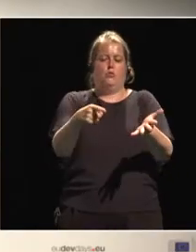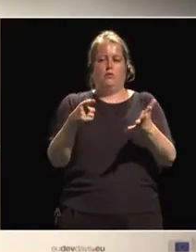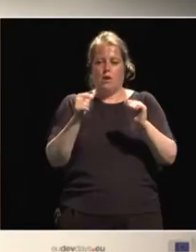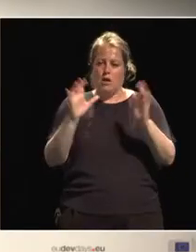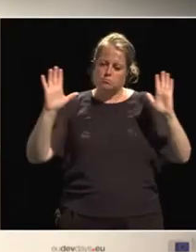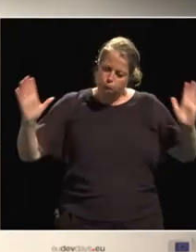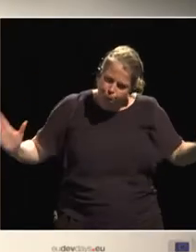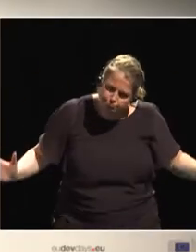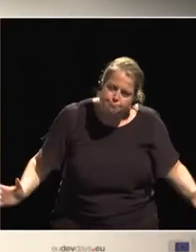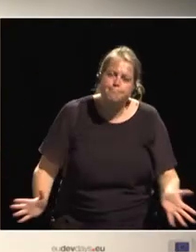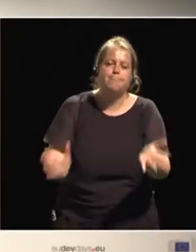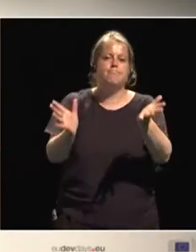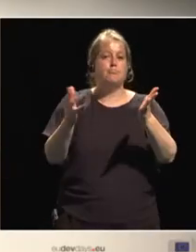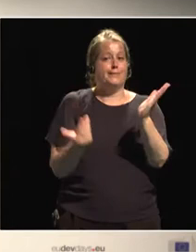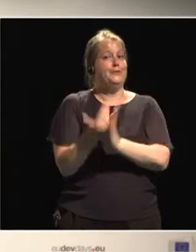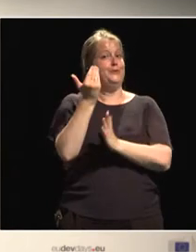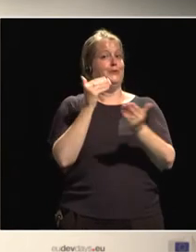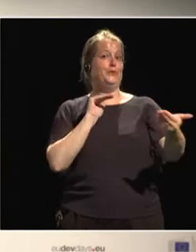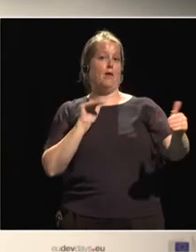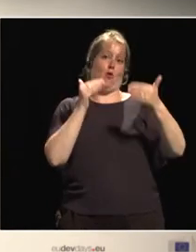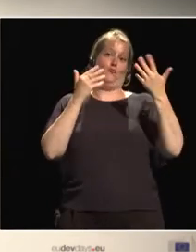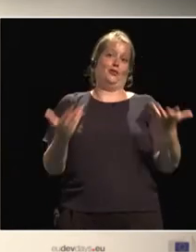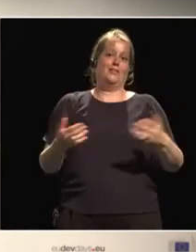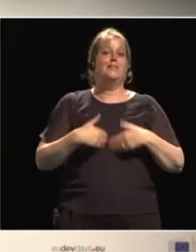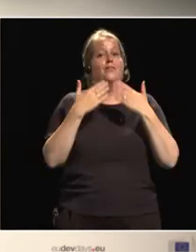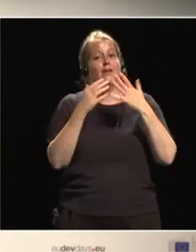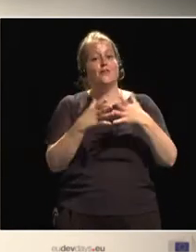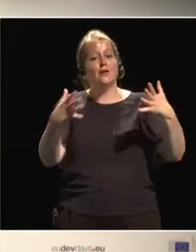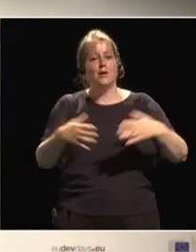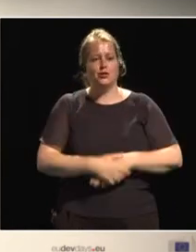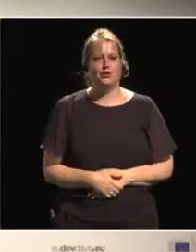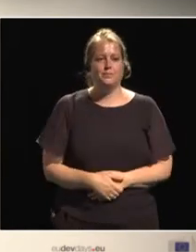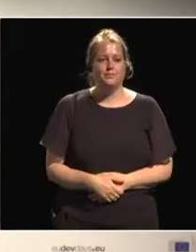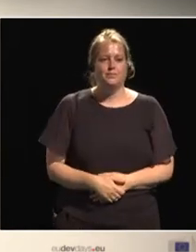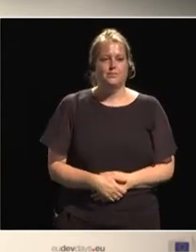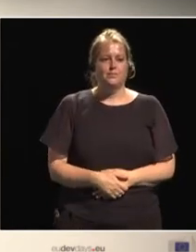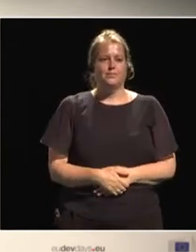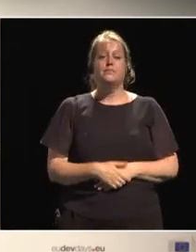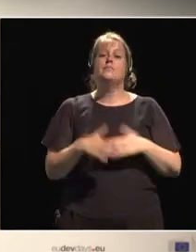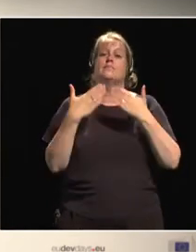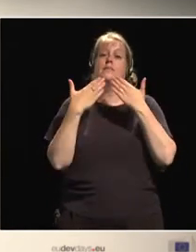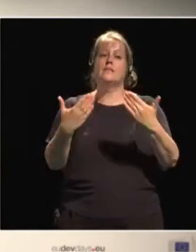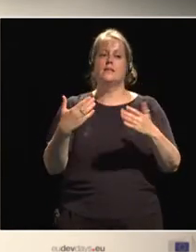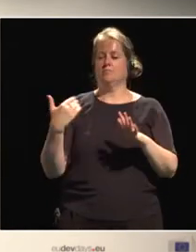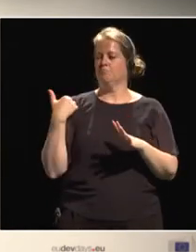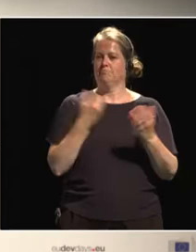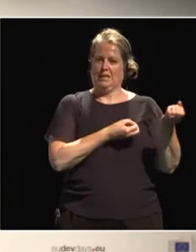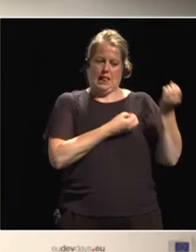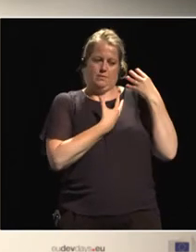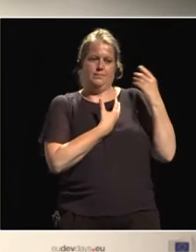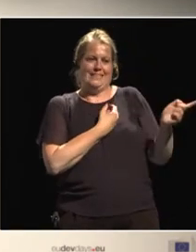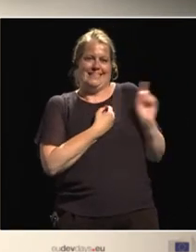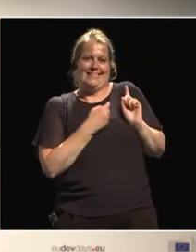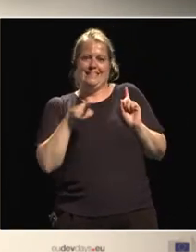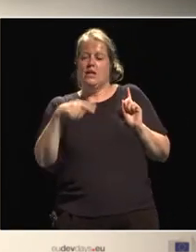ahead with this kind of new approach. Thank you very much. Thank you. I've just been informed that the Commission has arrived. But